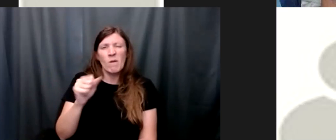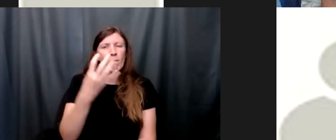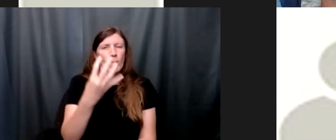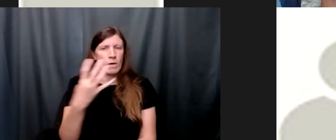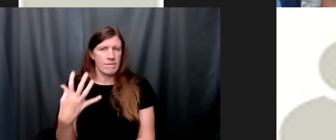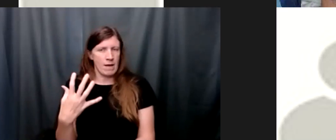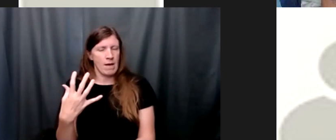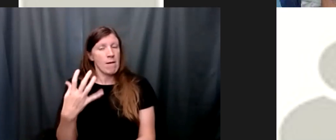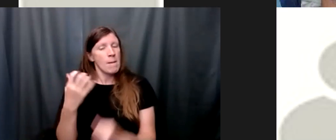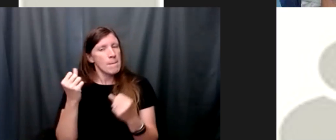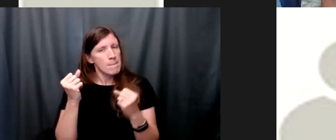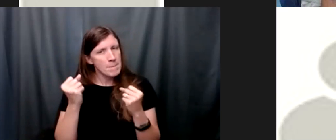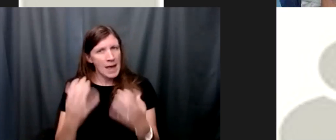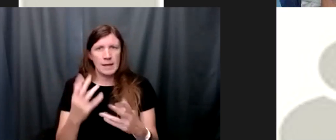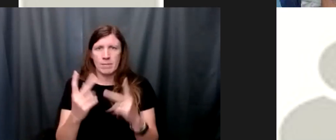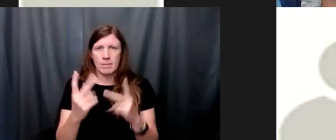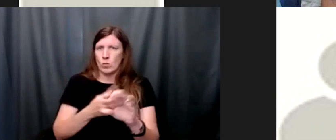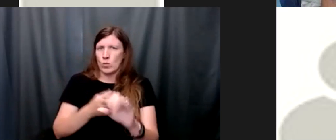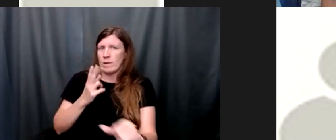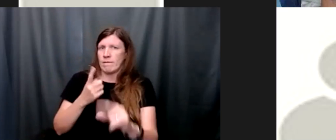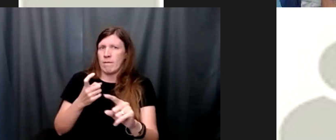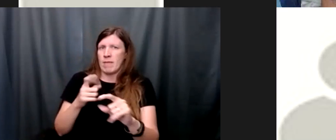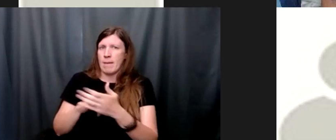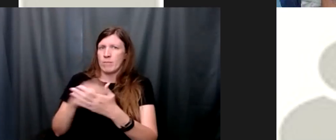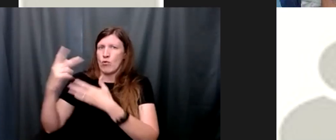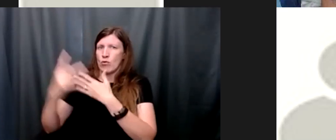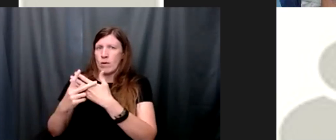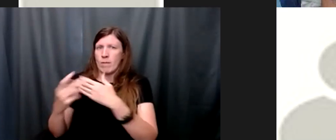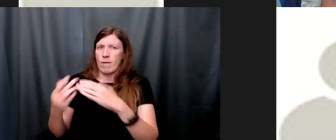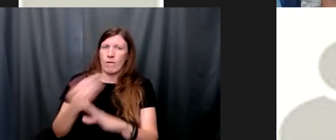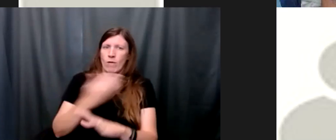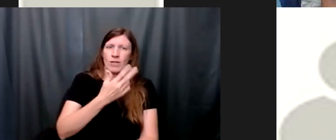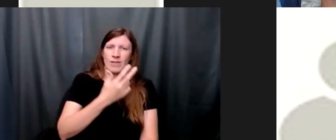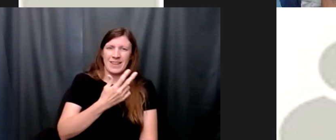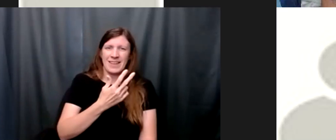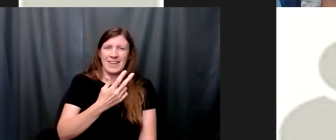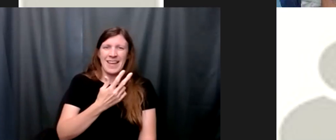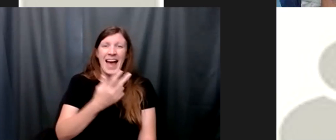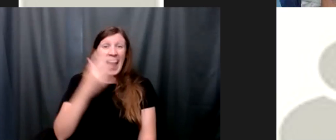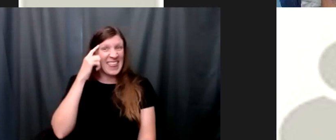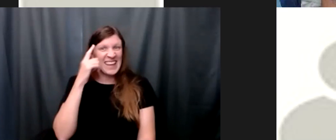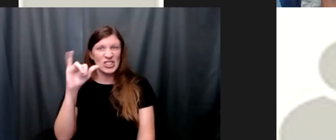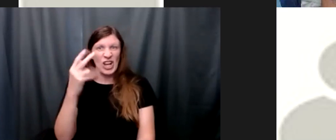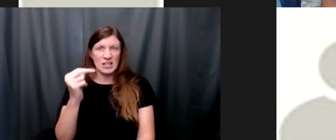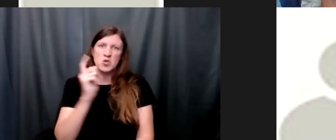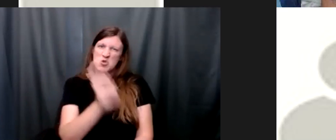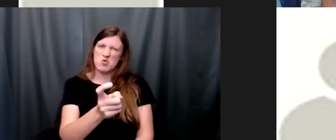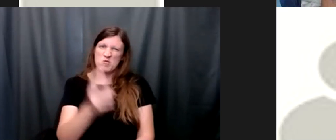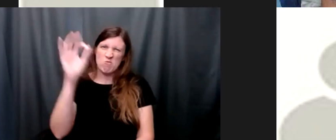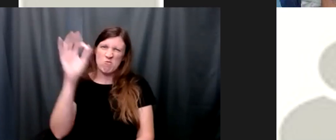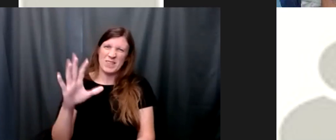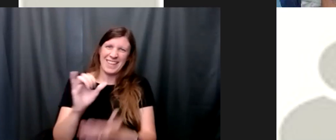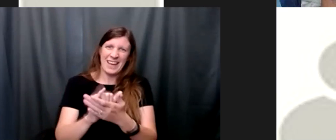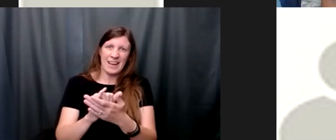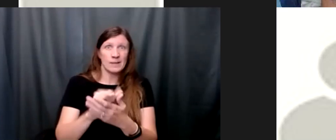but a lot of people quit before four i think that's why john gave them to me they're the most difficult but i want to review just